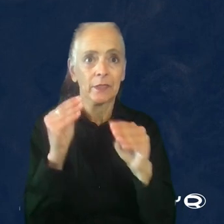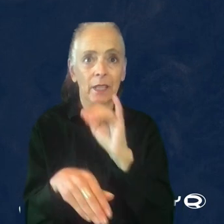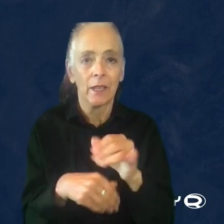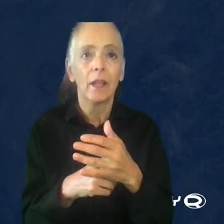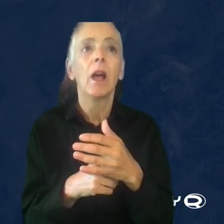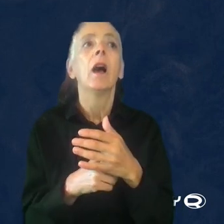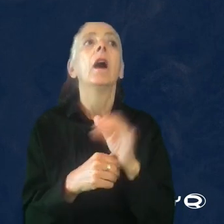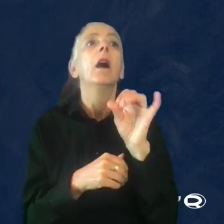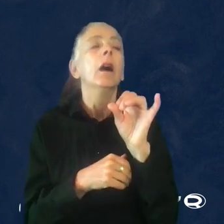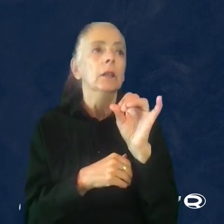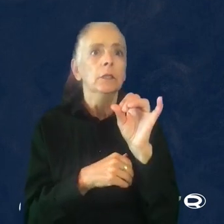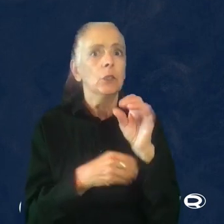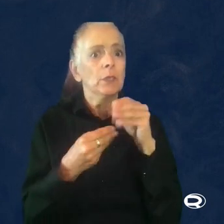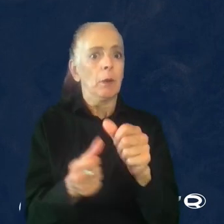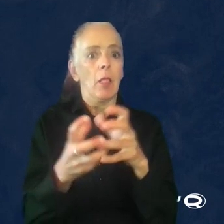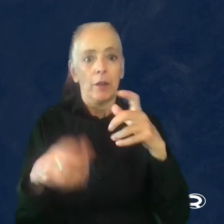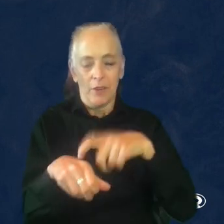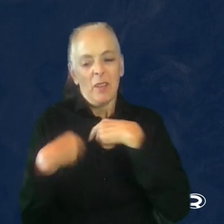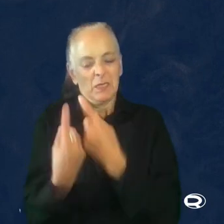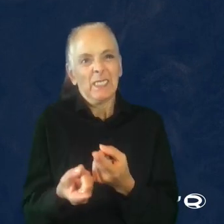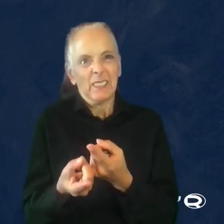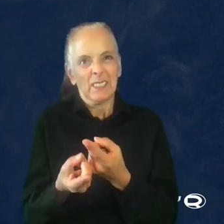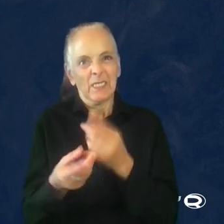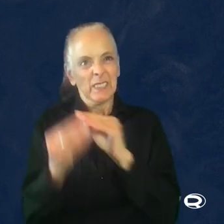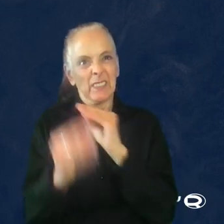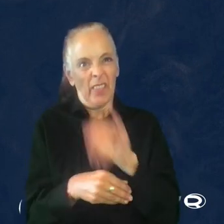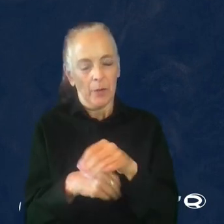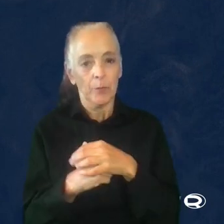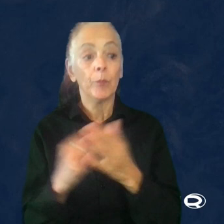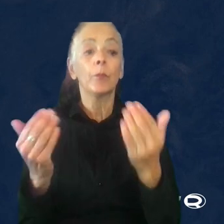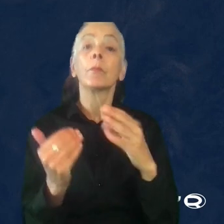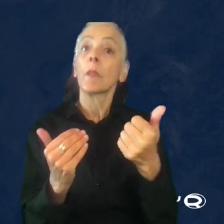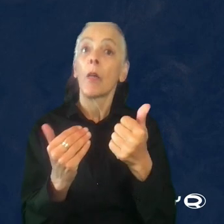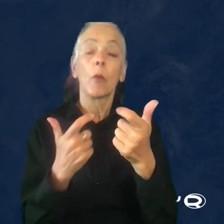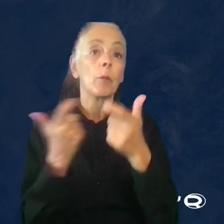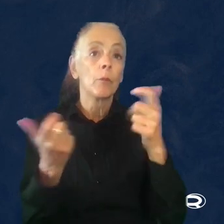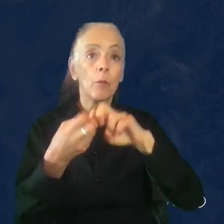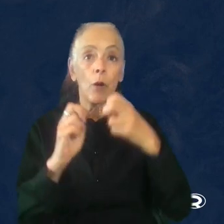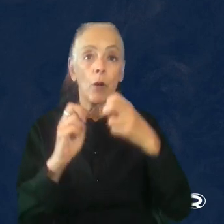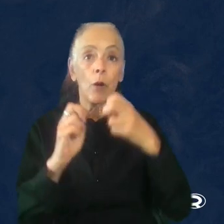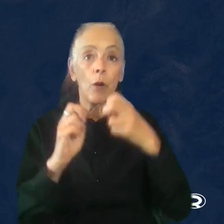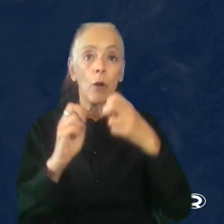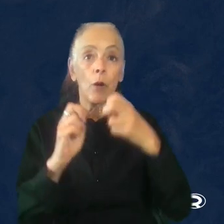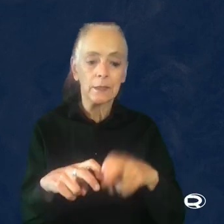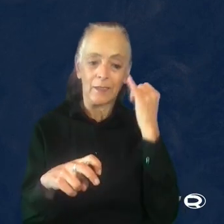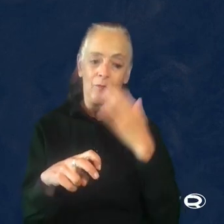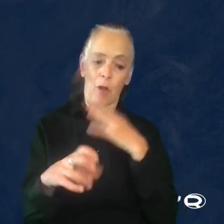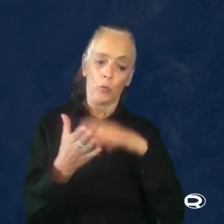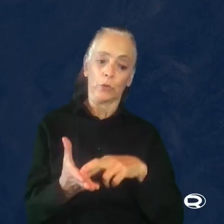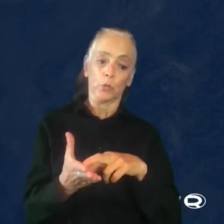spent quite some time working on since. The other main problem was assessing how useful the research was.